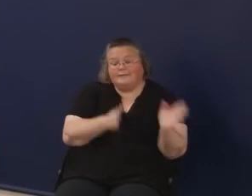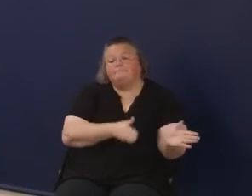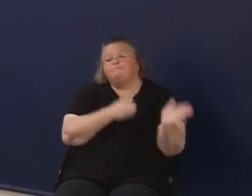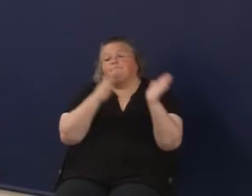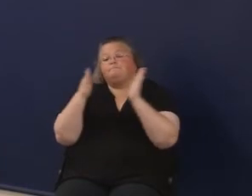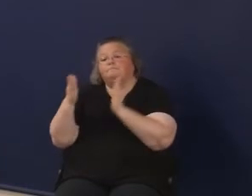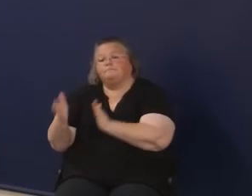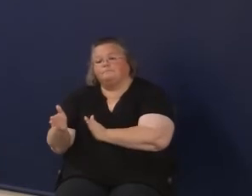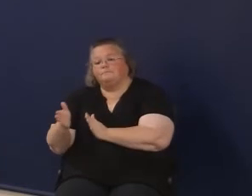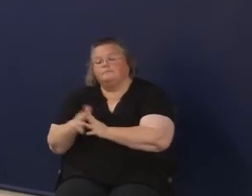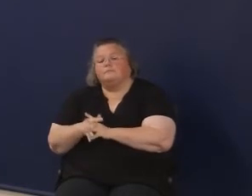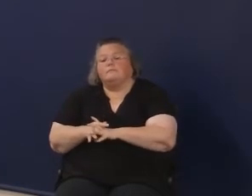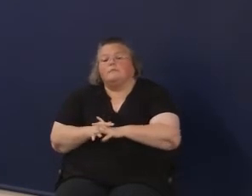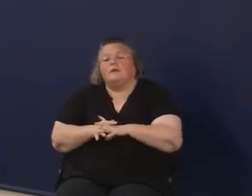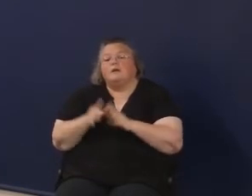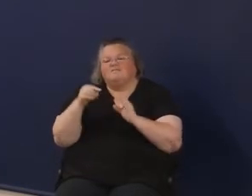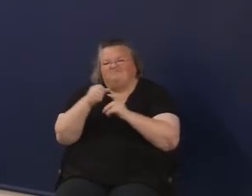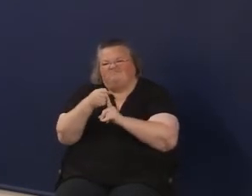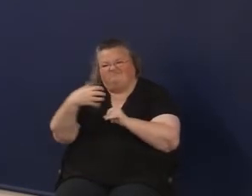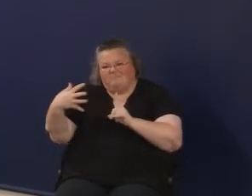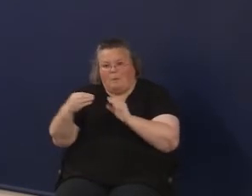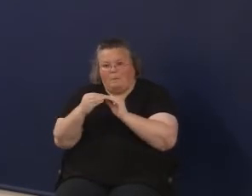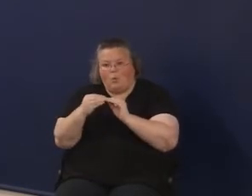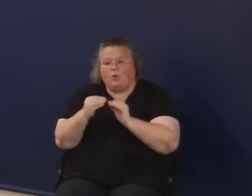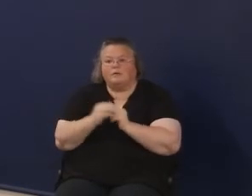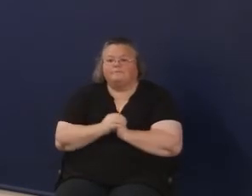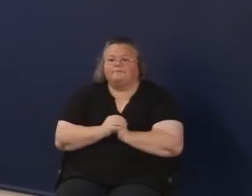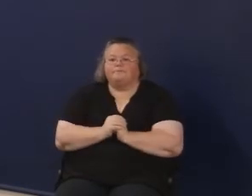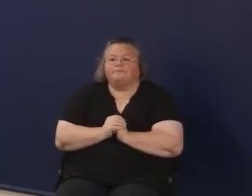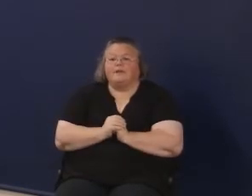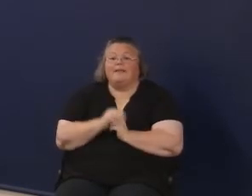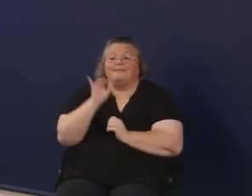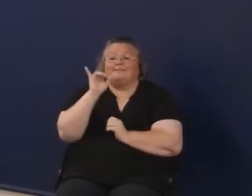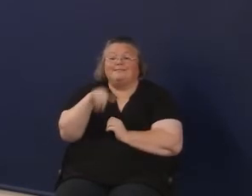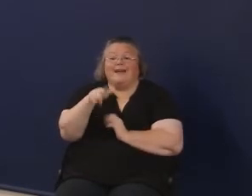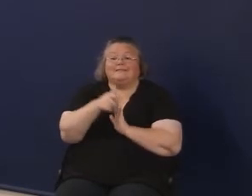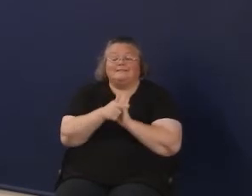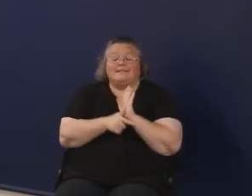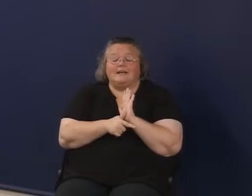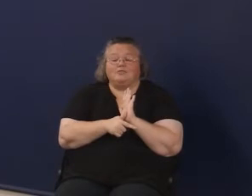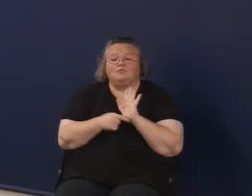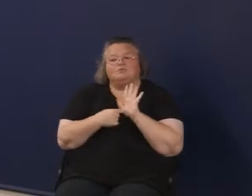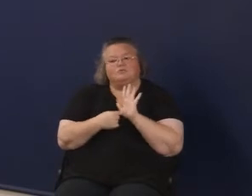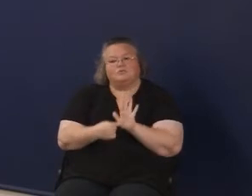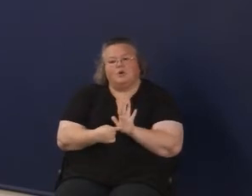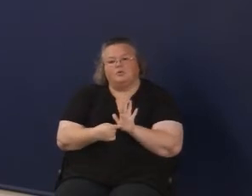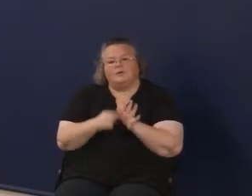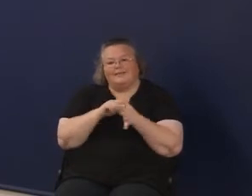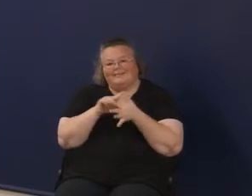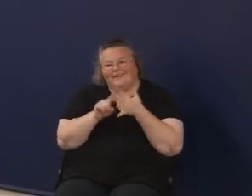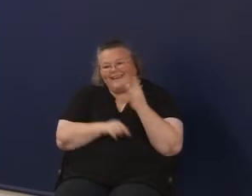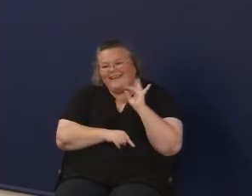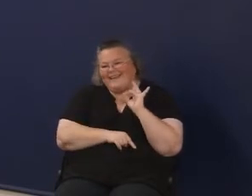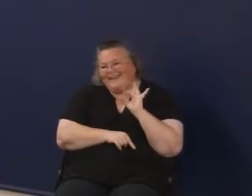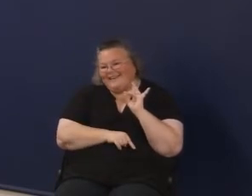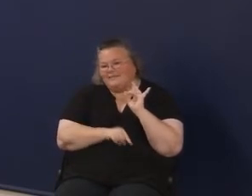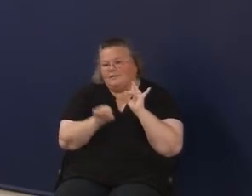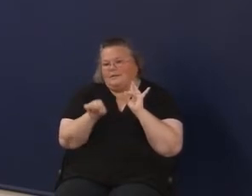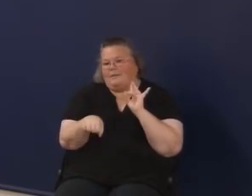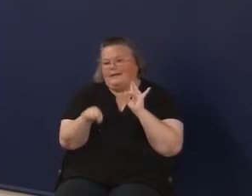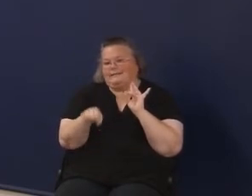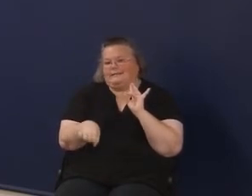slide. We'll zoom in a little bit on those capacities. So that particular statute lays out these eight capacities